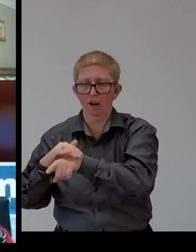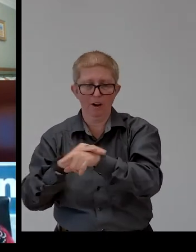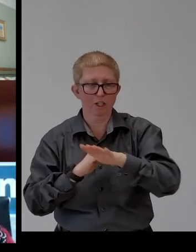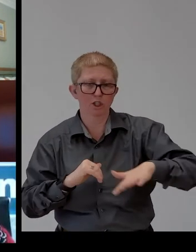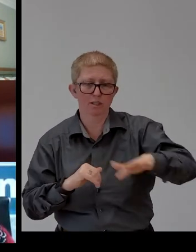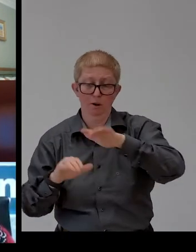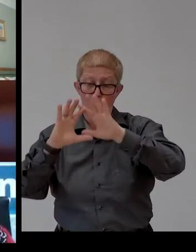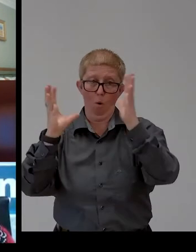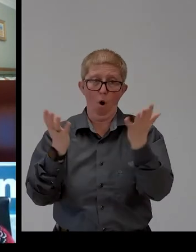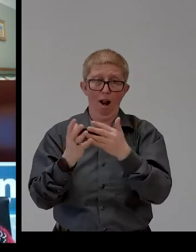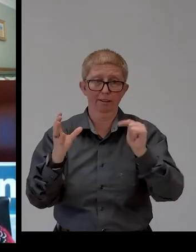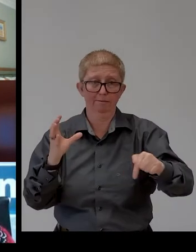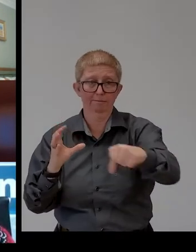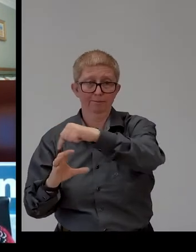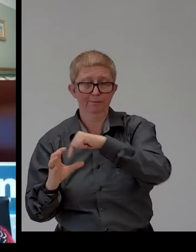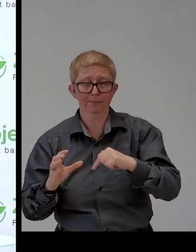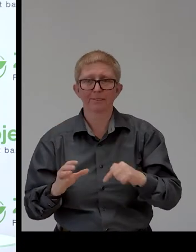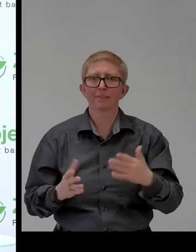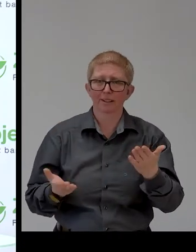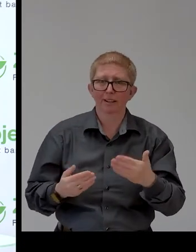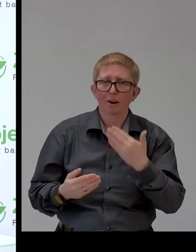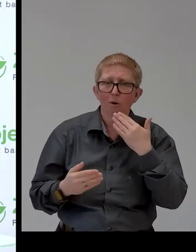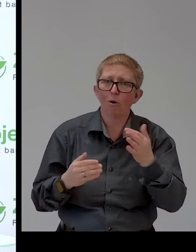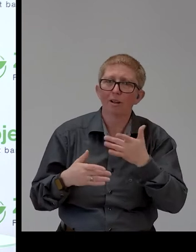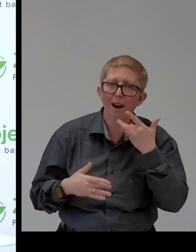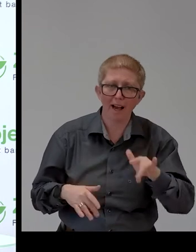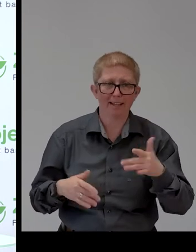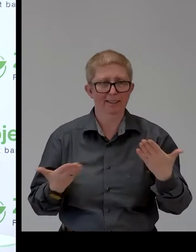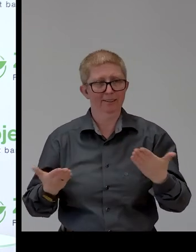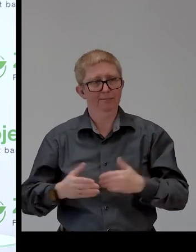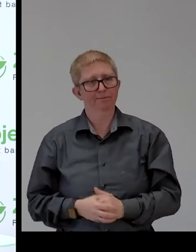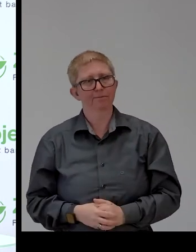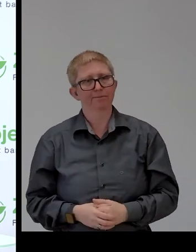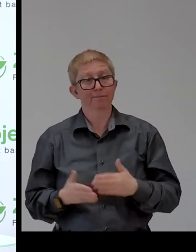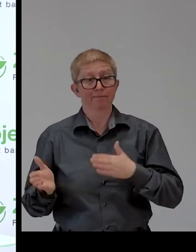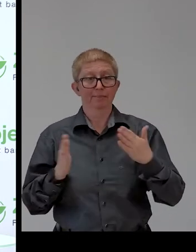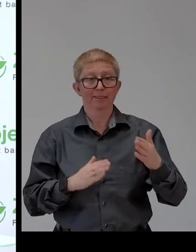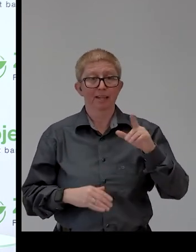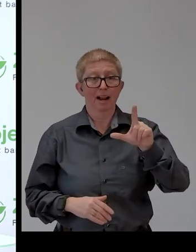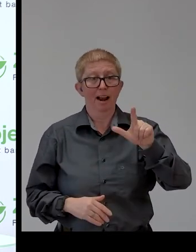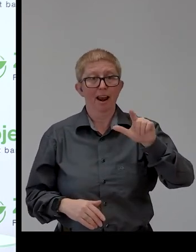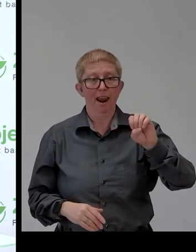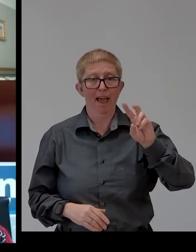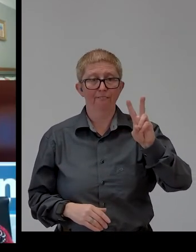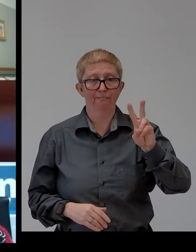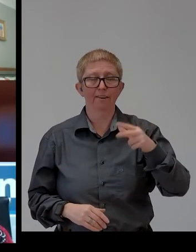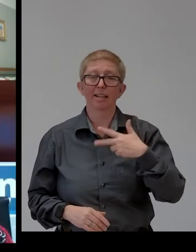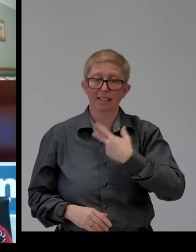Thank you. And enjoy the conference. Thank you so much. The next organization is Lev from Denmark. Annie, go ahead, please.